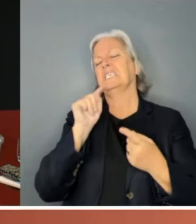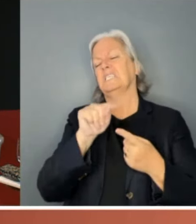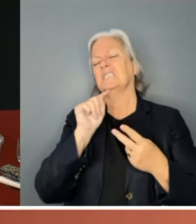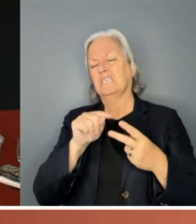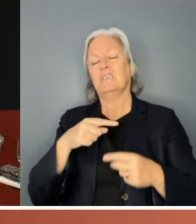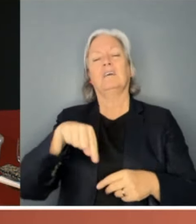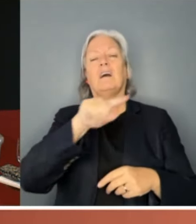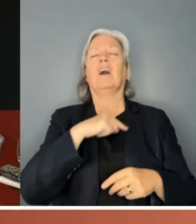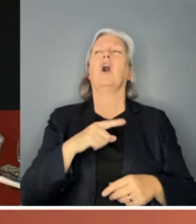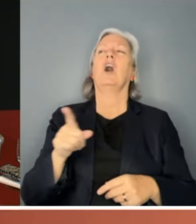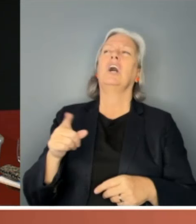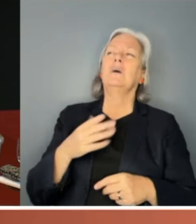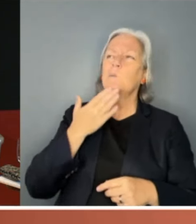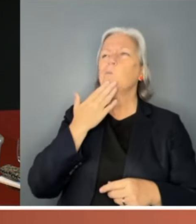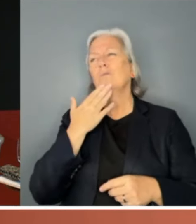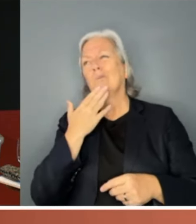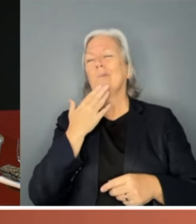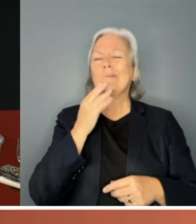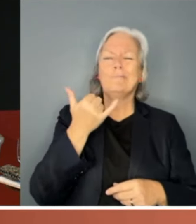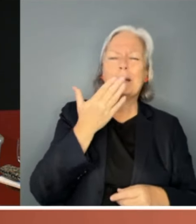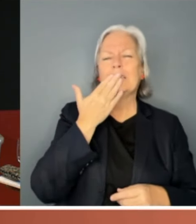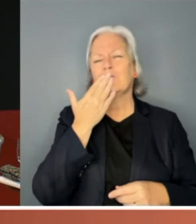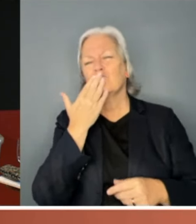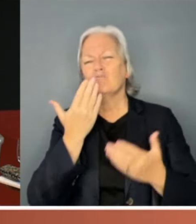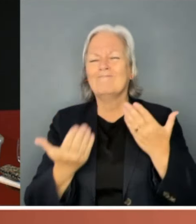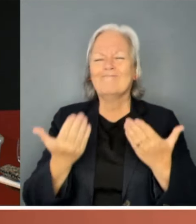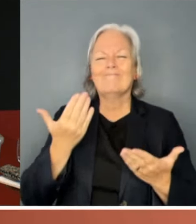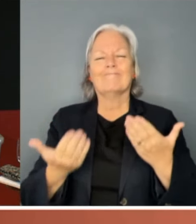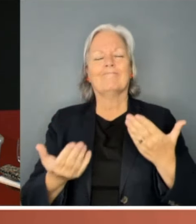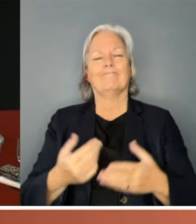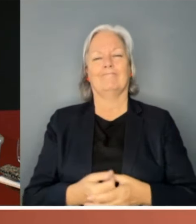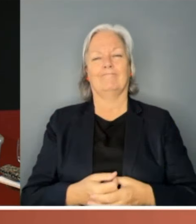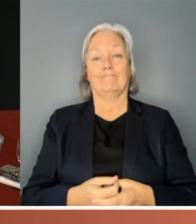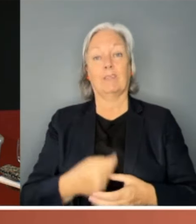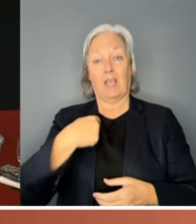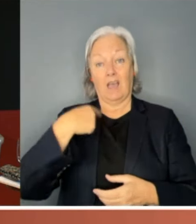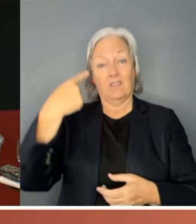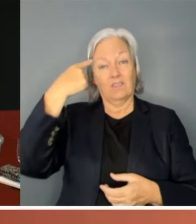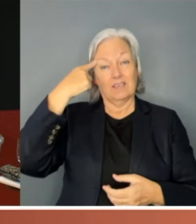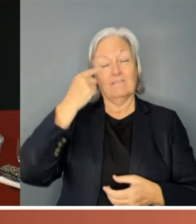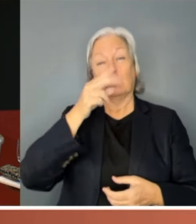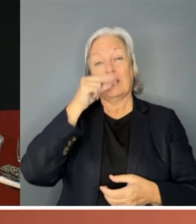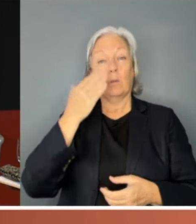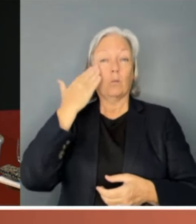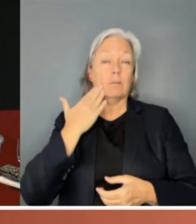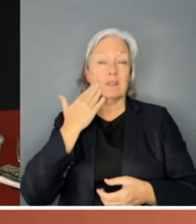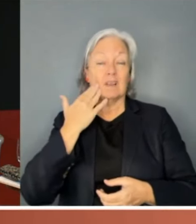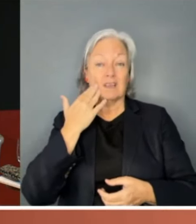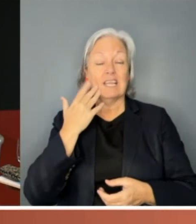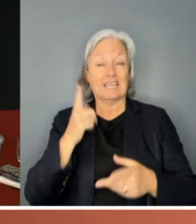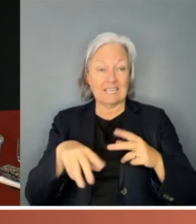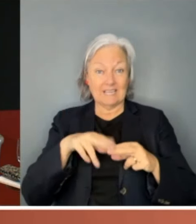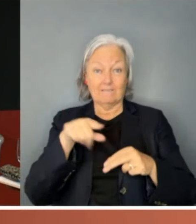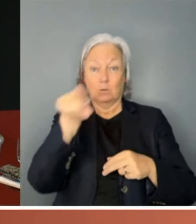just or maybe or whatever else. I think for young women out there, if you want to be in